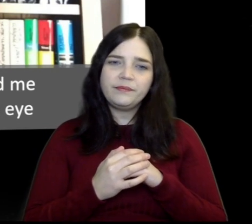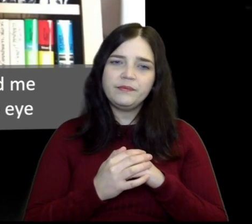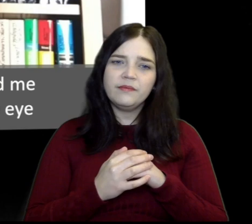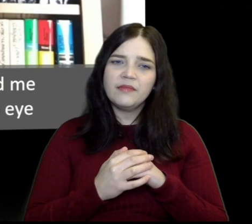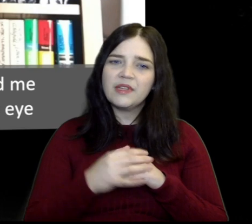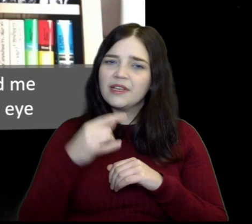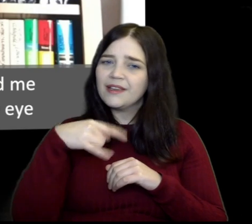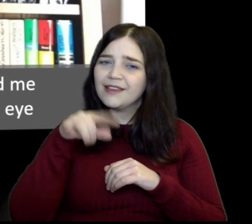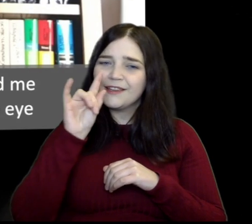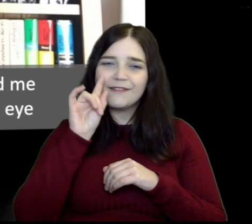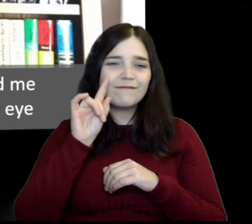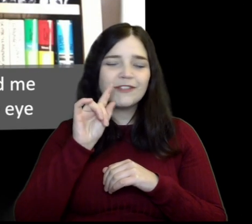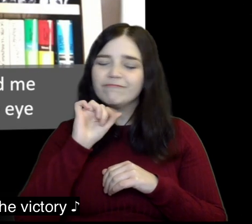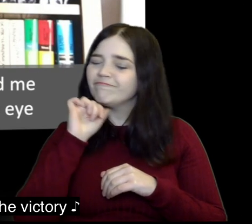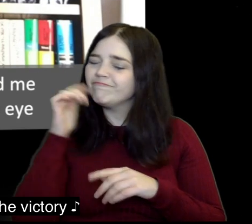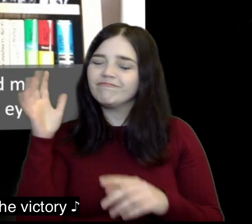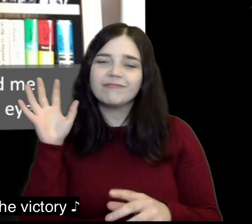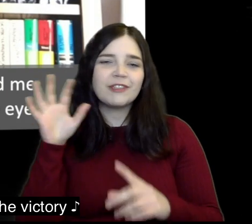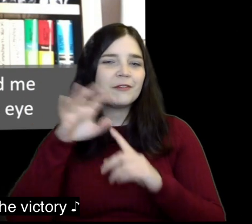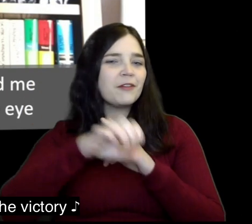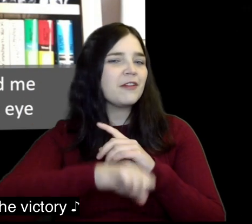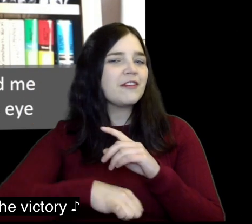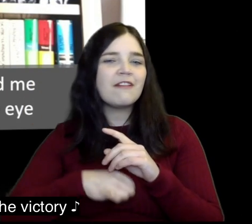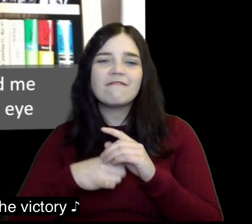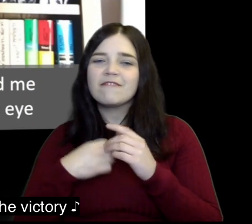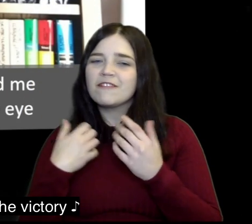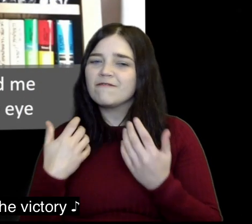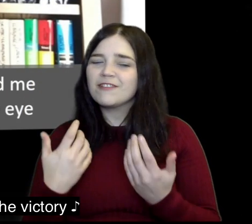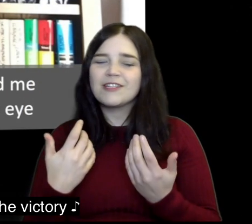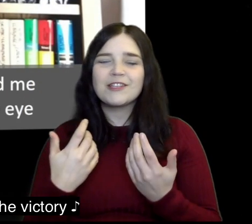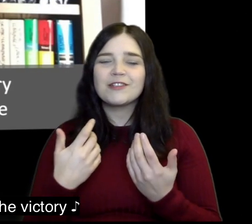me in the eye